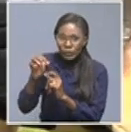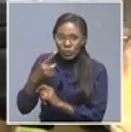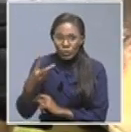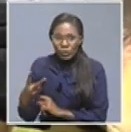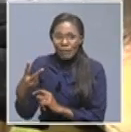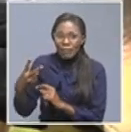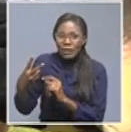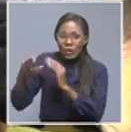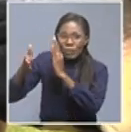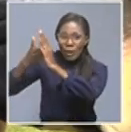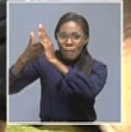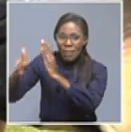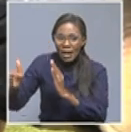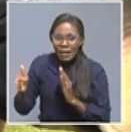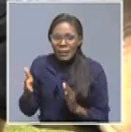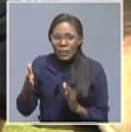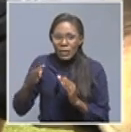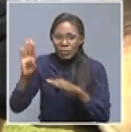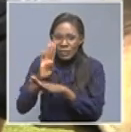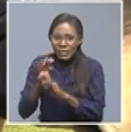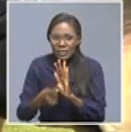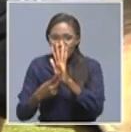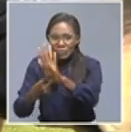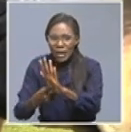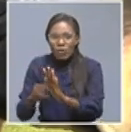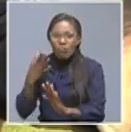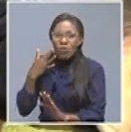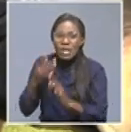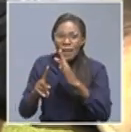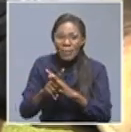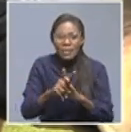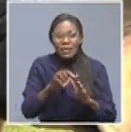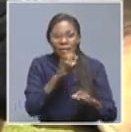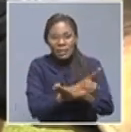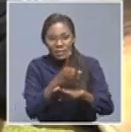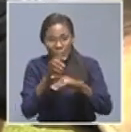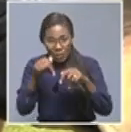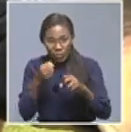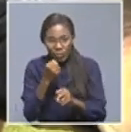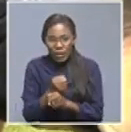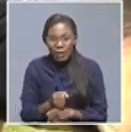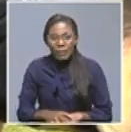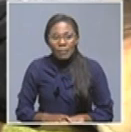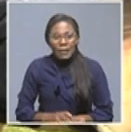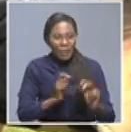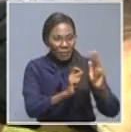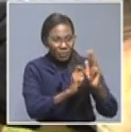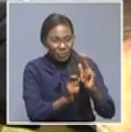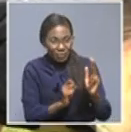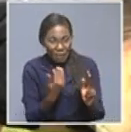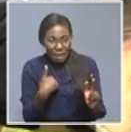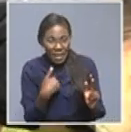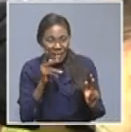edition or the launch of the 12th edition of the expo which is slated for December this year. From Indapanda Shia and Eddie Enias behind the camera